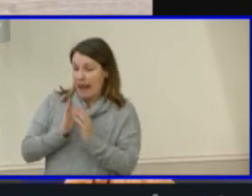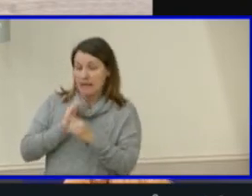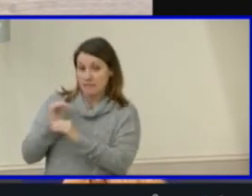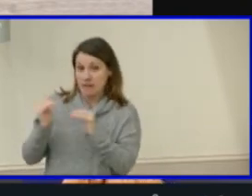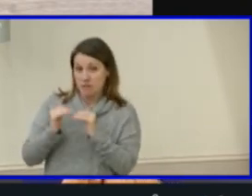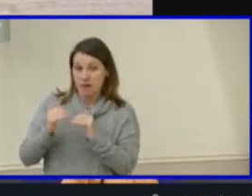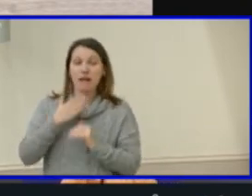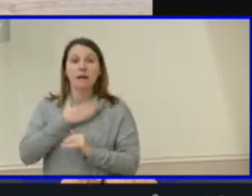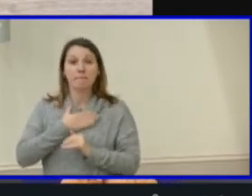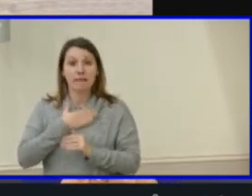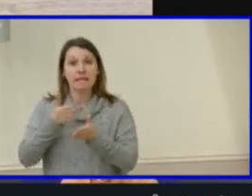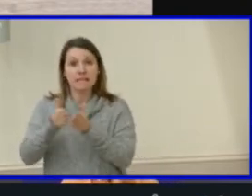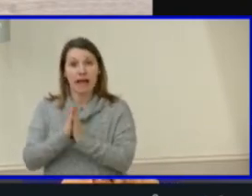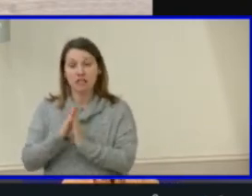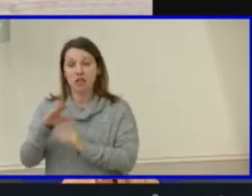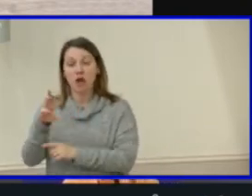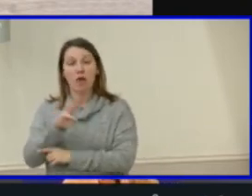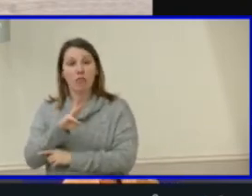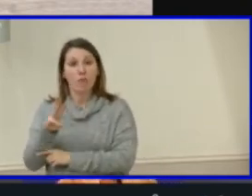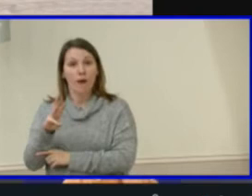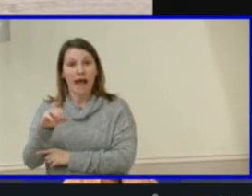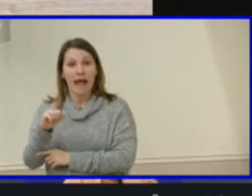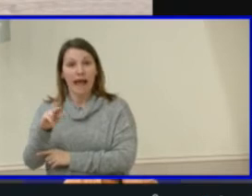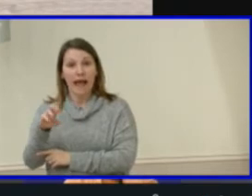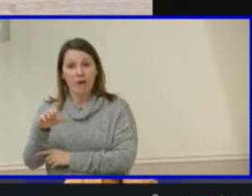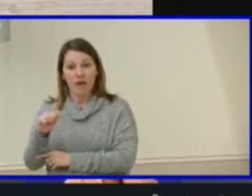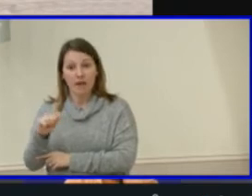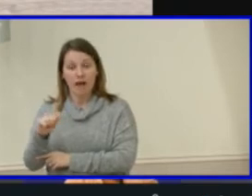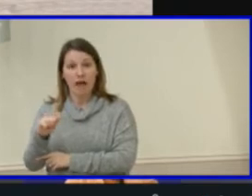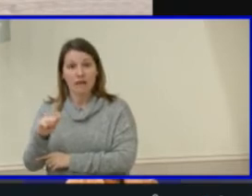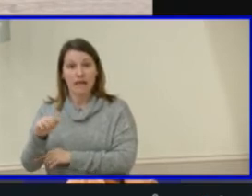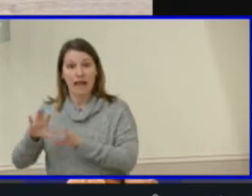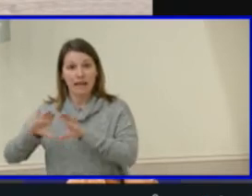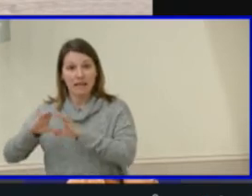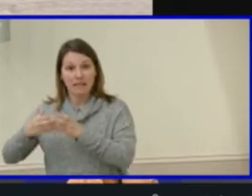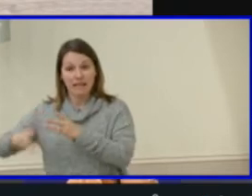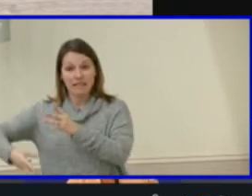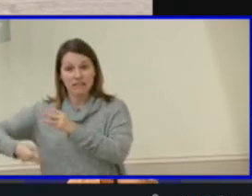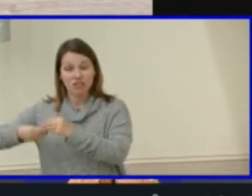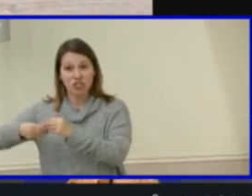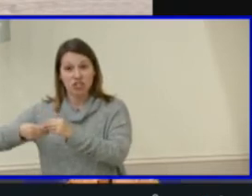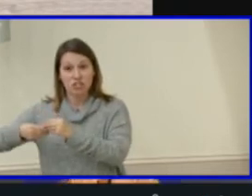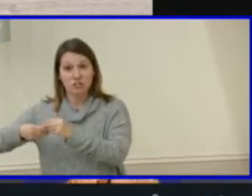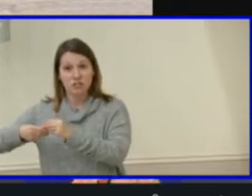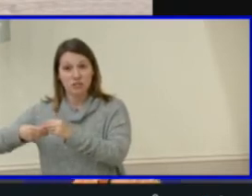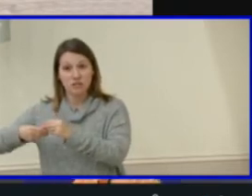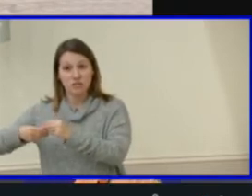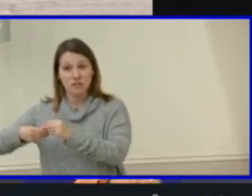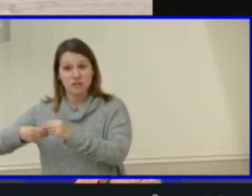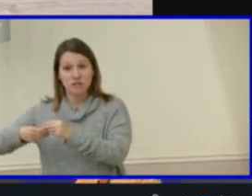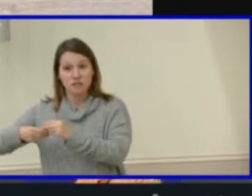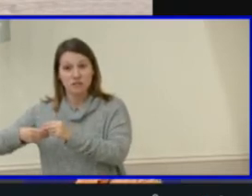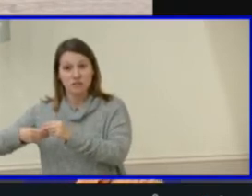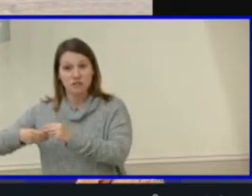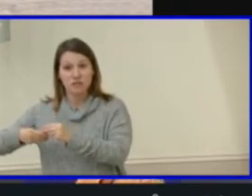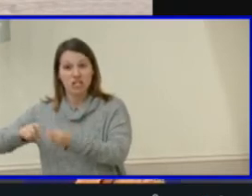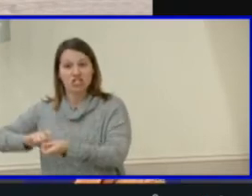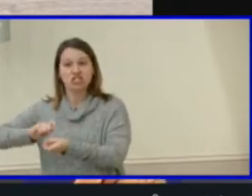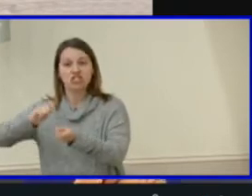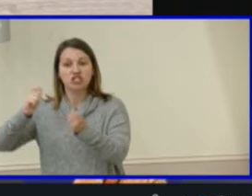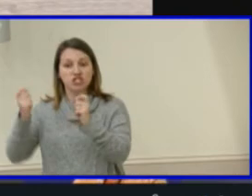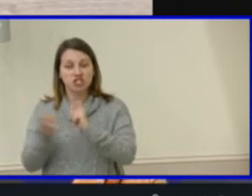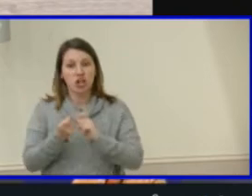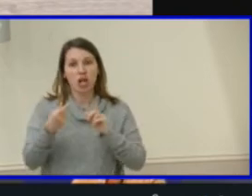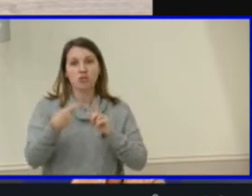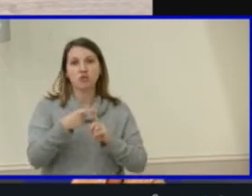move the west area elementary school classroom edition up one slide and put it in fiscal year 23.